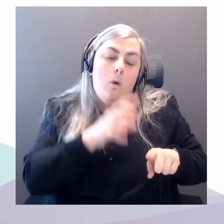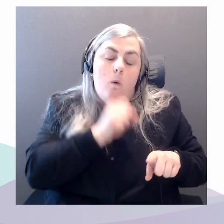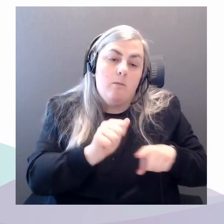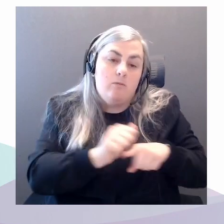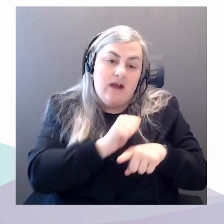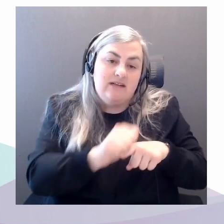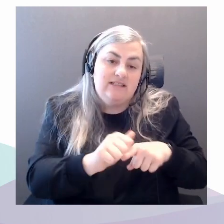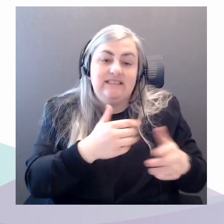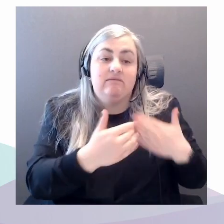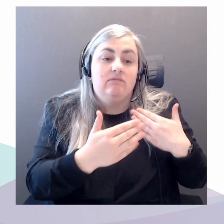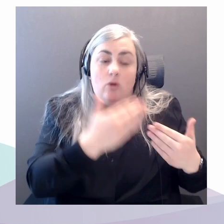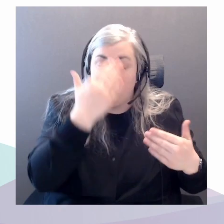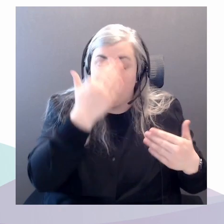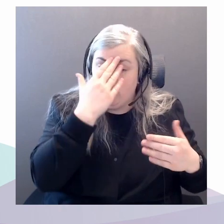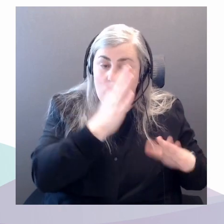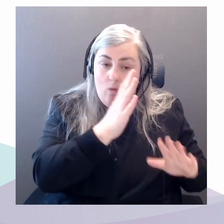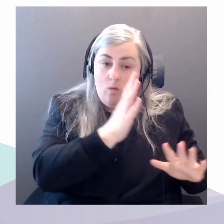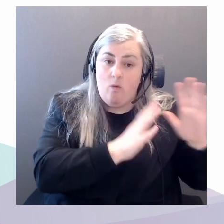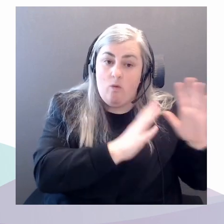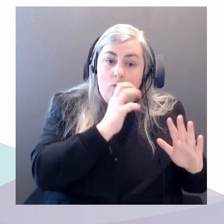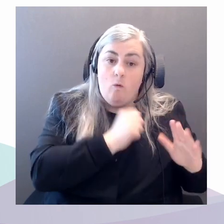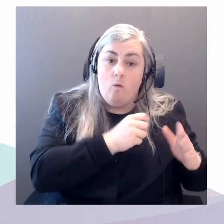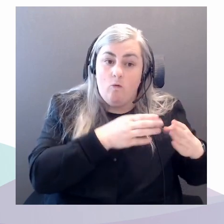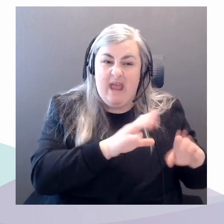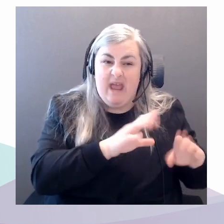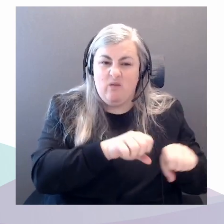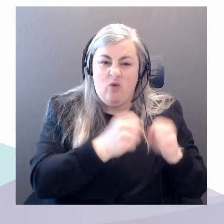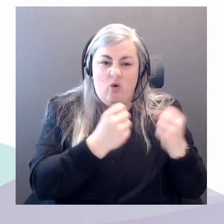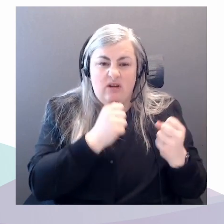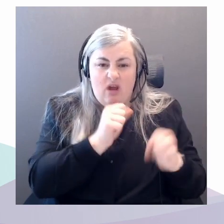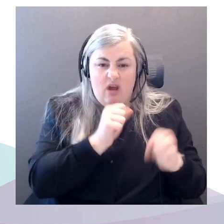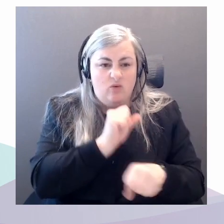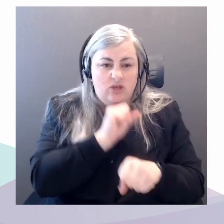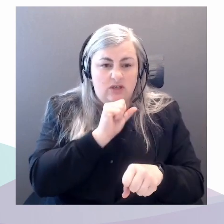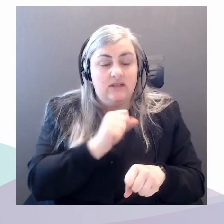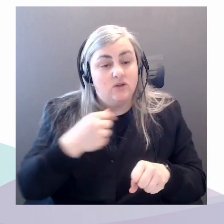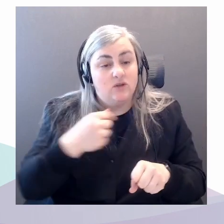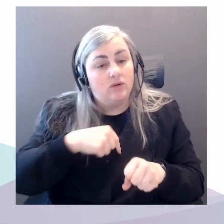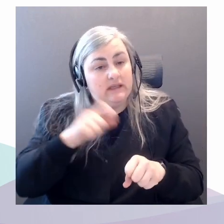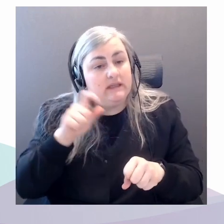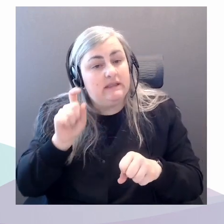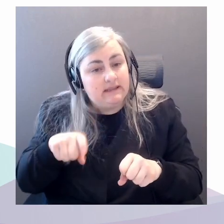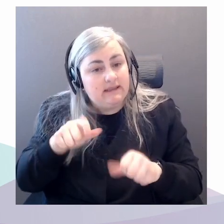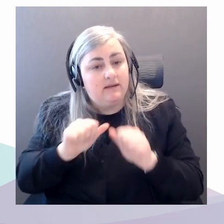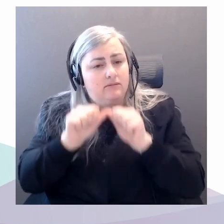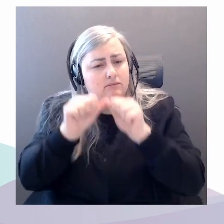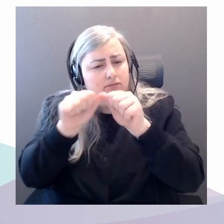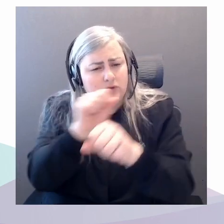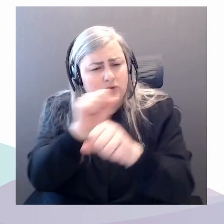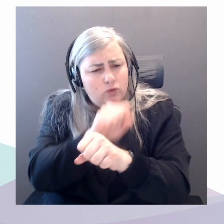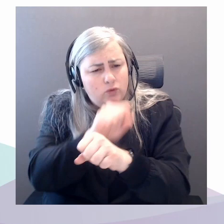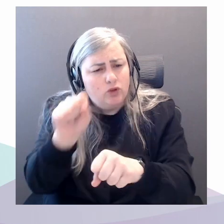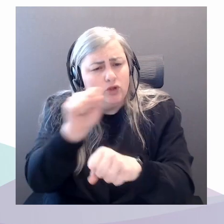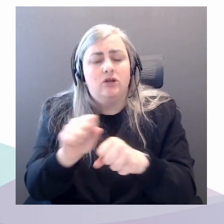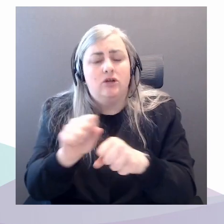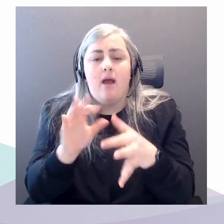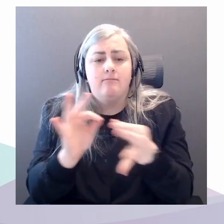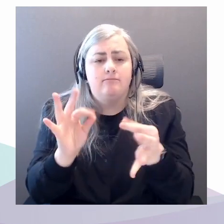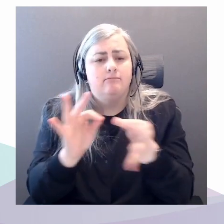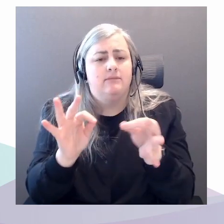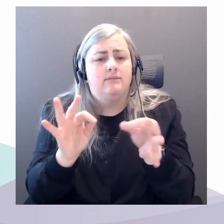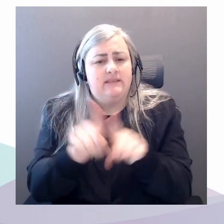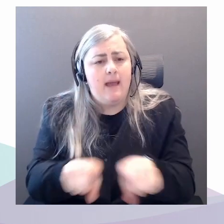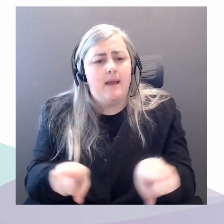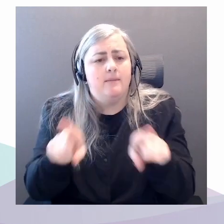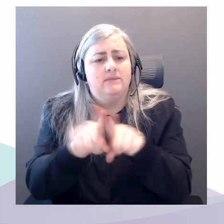I guess it's just about continuing to do the work and saying some of the same things again and building our knowledge, but also I think